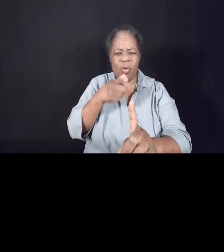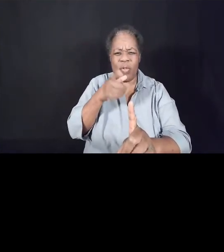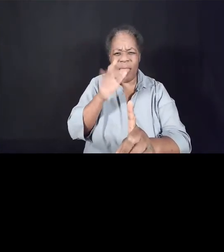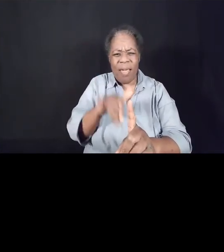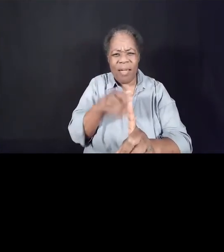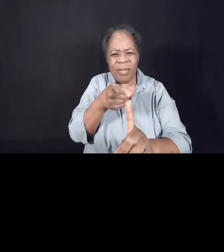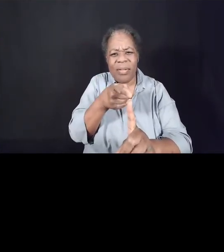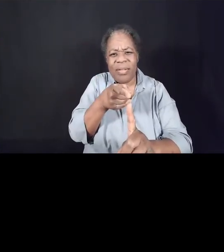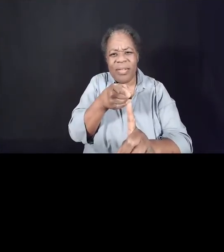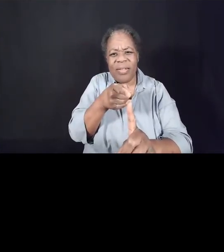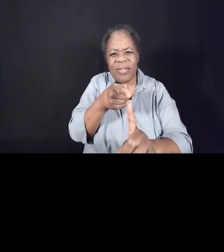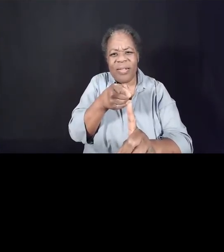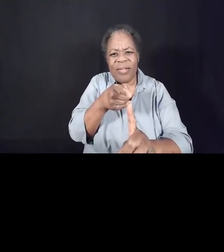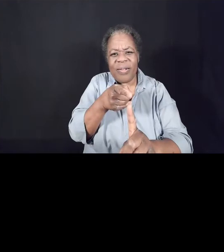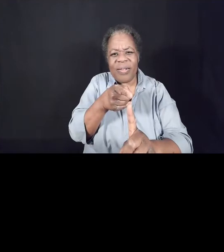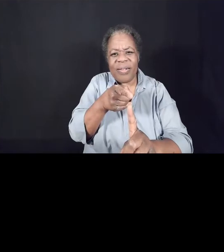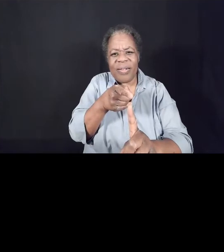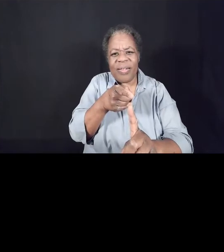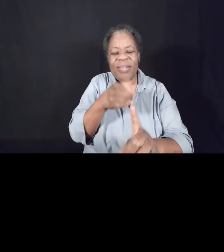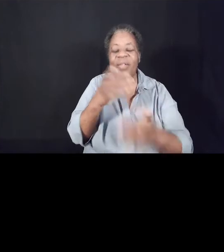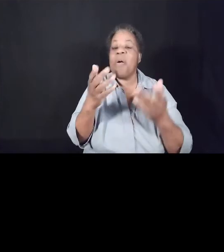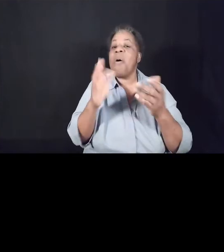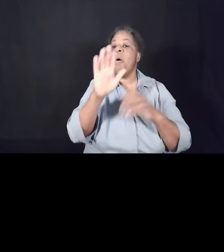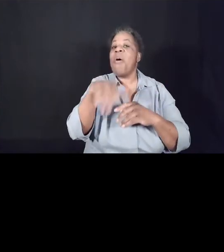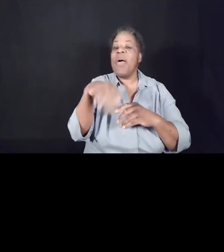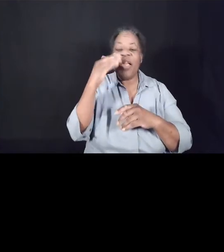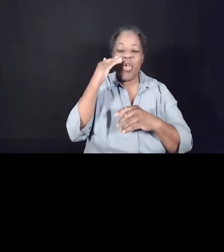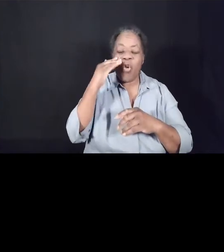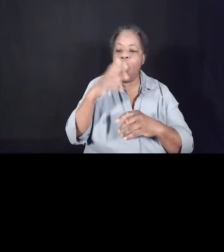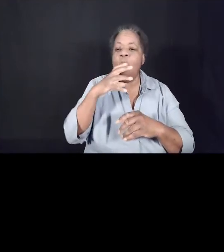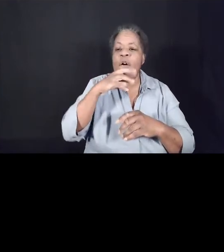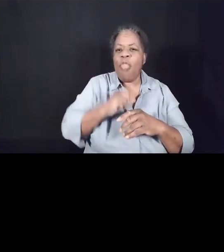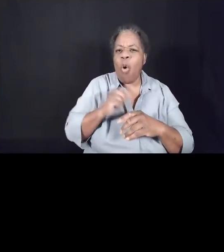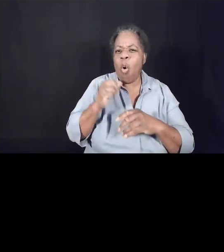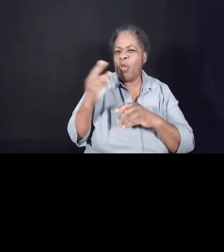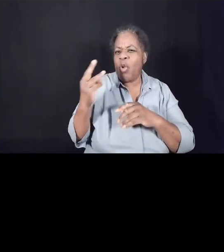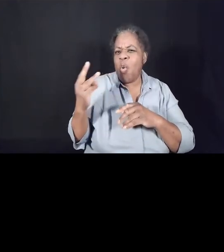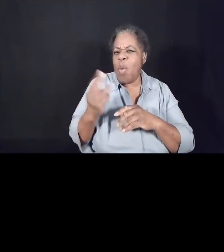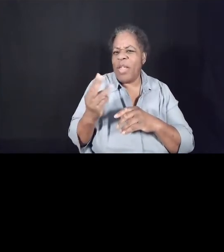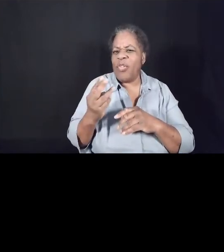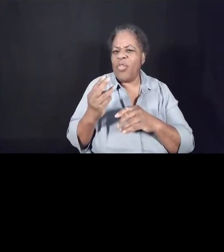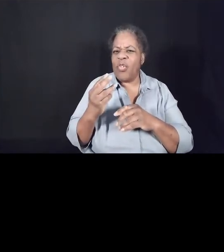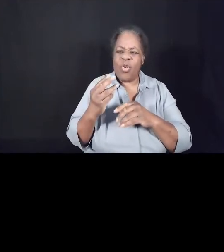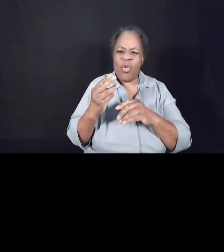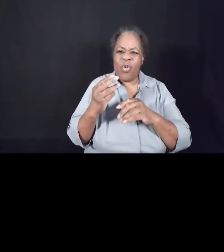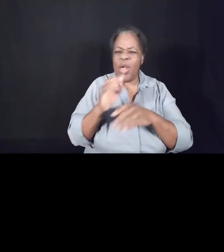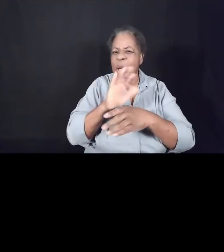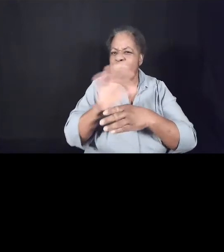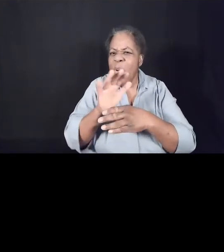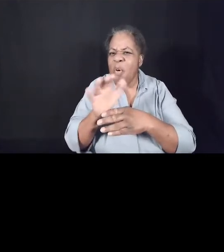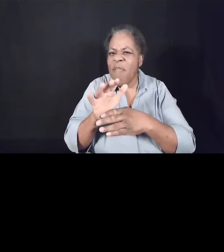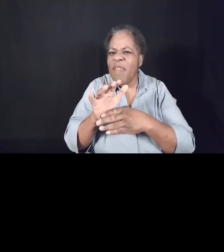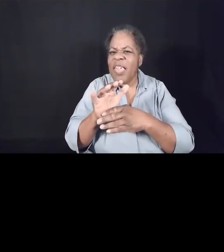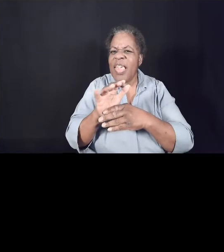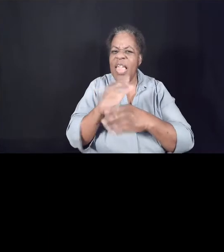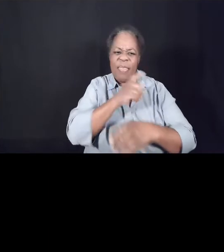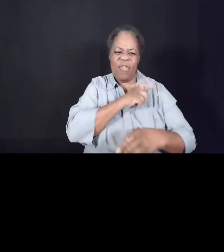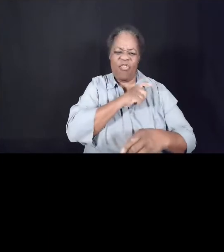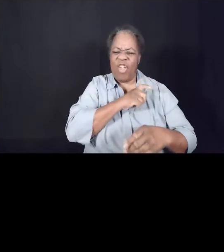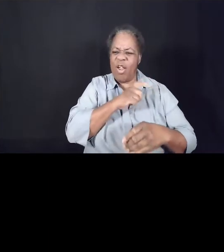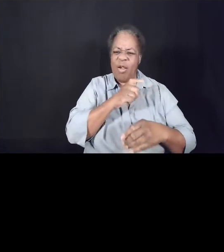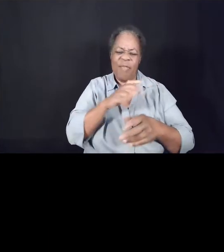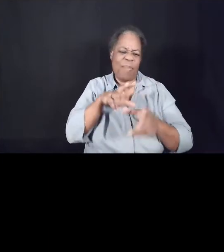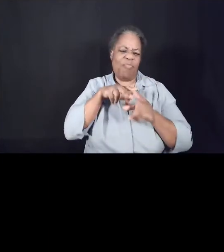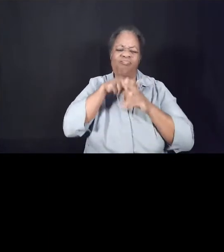It brings to mind the old Western movies when a new sheriff comes riding into some troubled town promising to